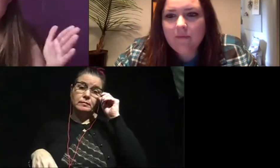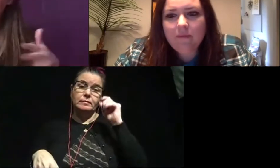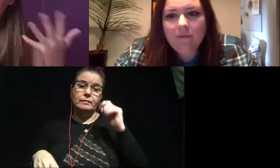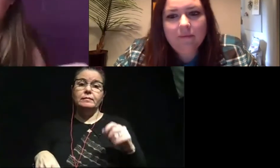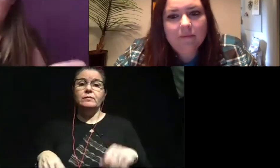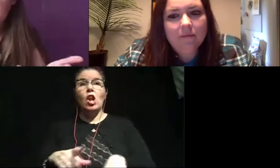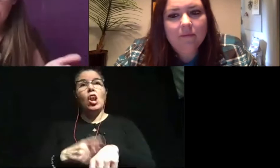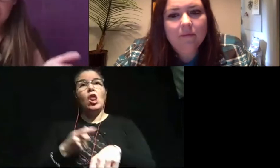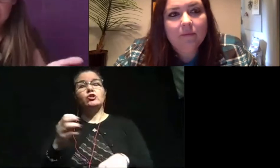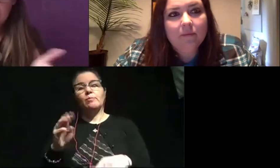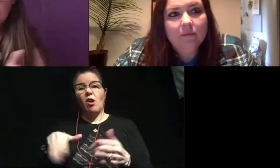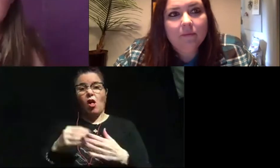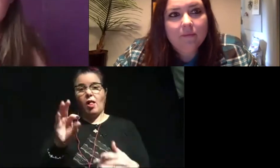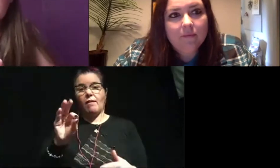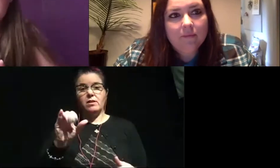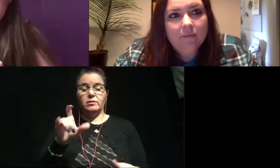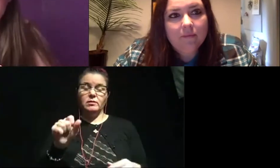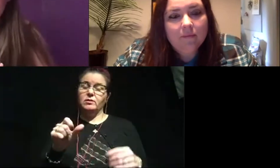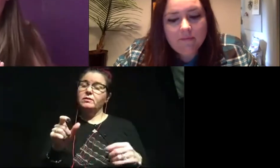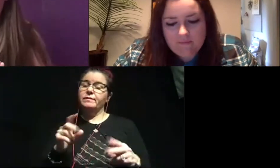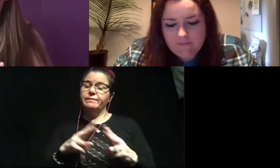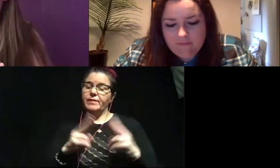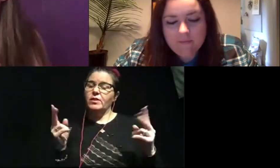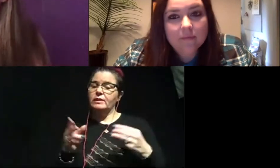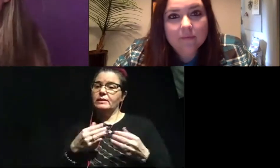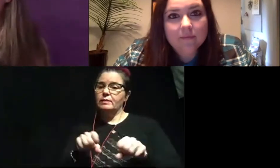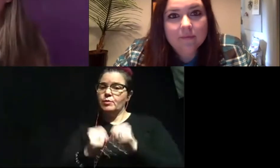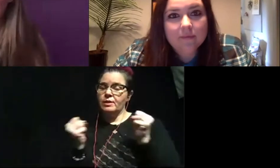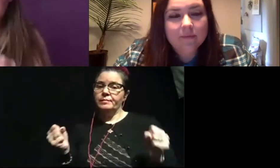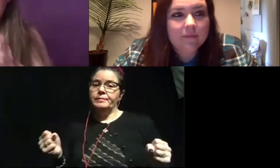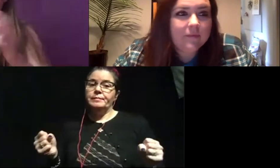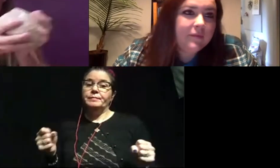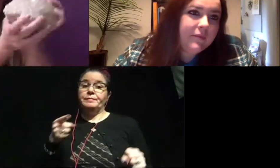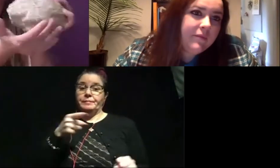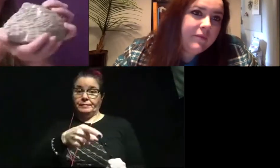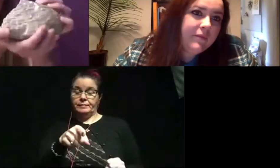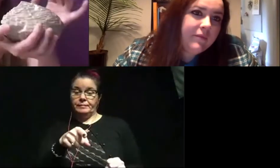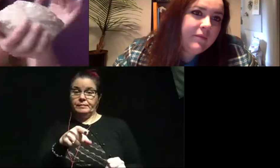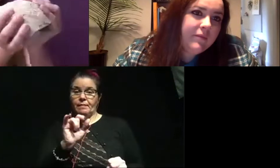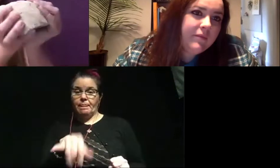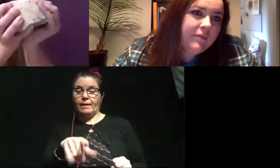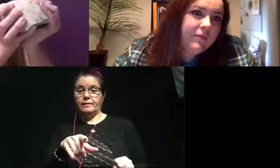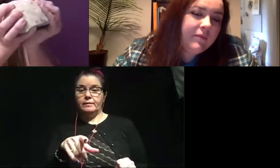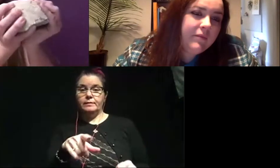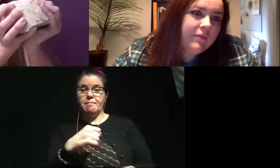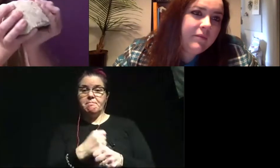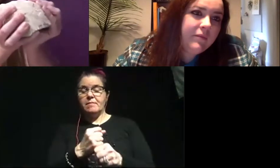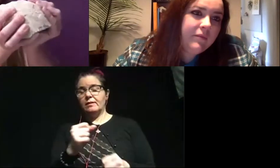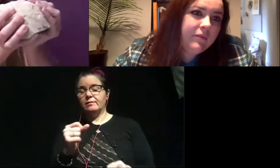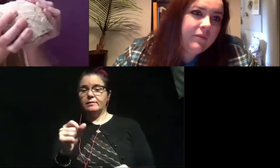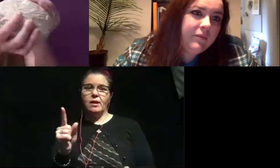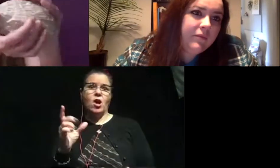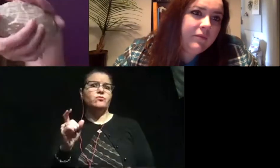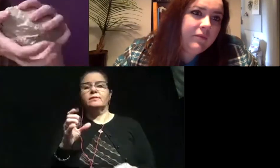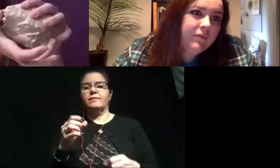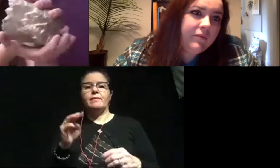term, all fossils are very delicate. Think about it this way. Uh, this fossil was formed hundreds of millions of years ago